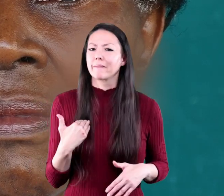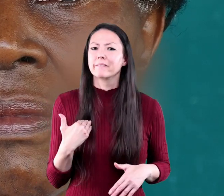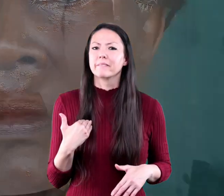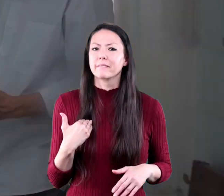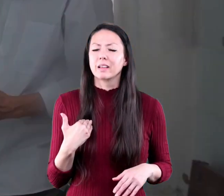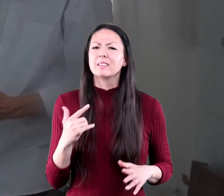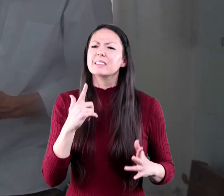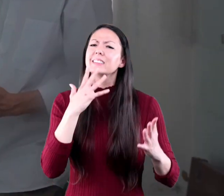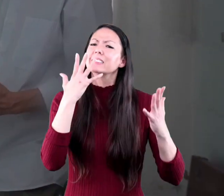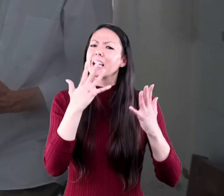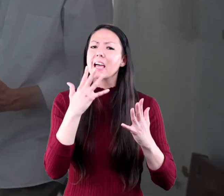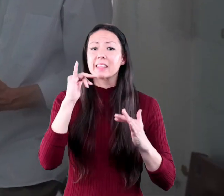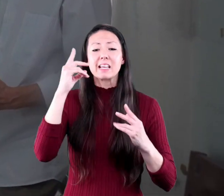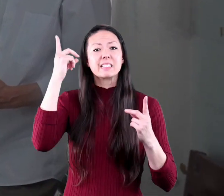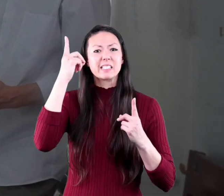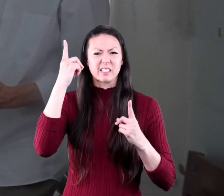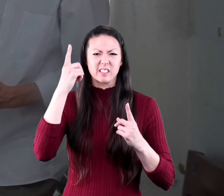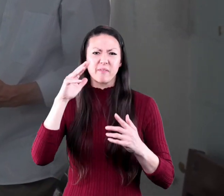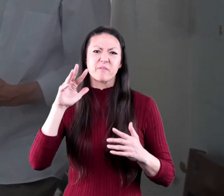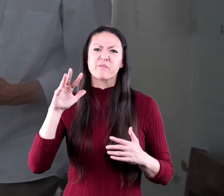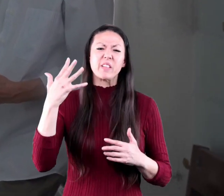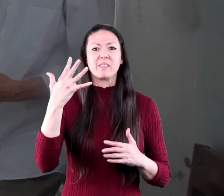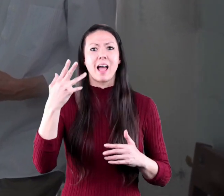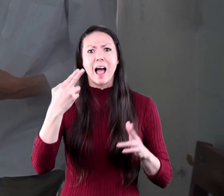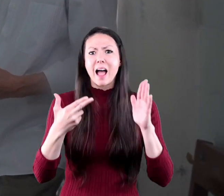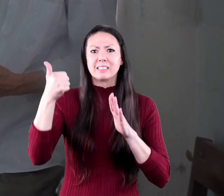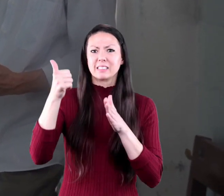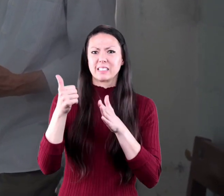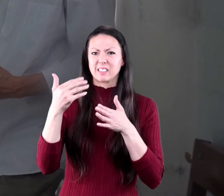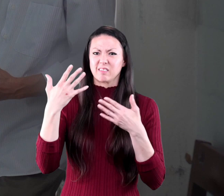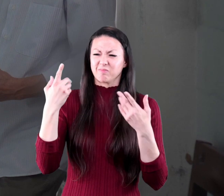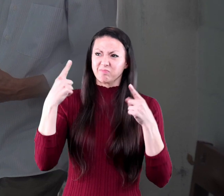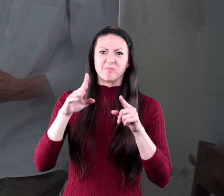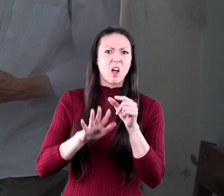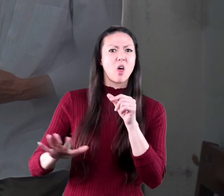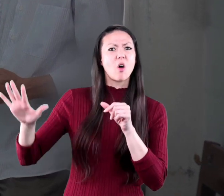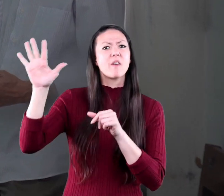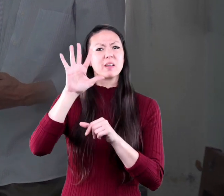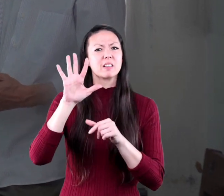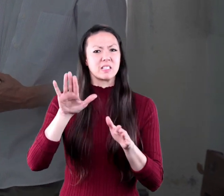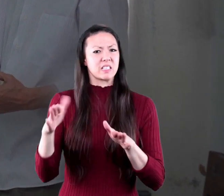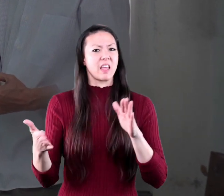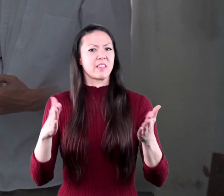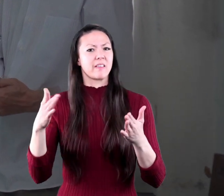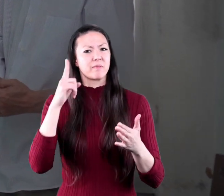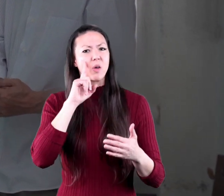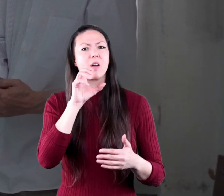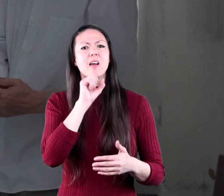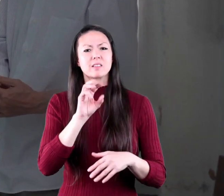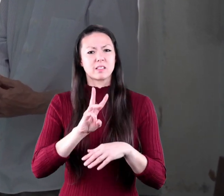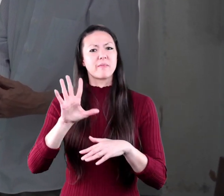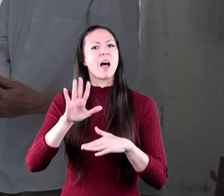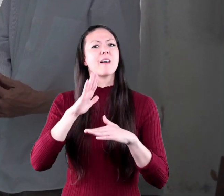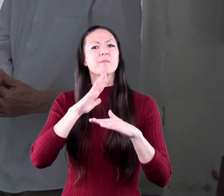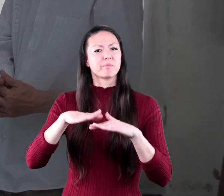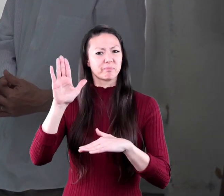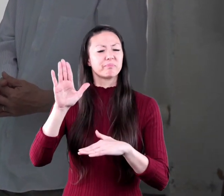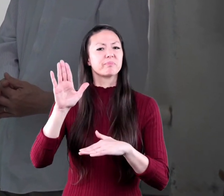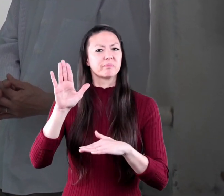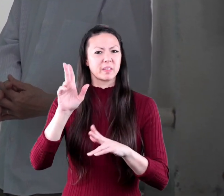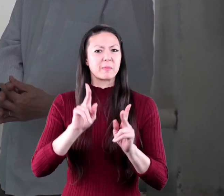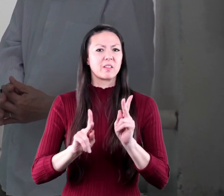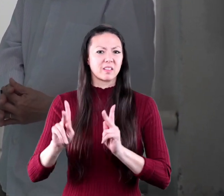sadly this disease is the fifth highest leading cause of death for people over age